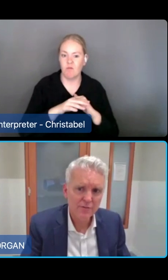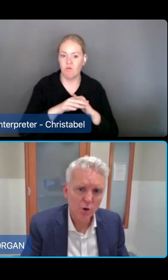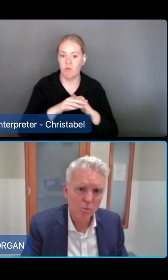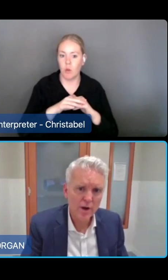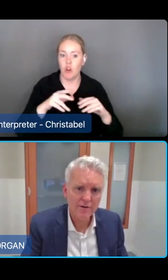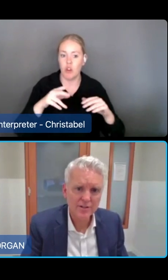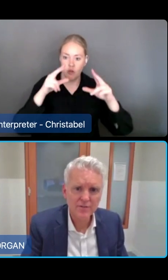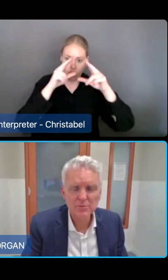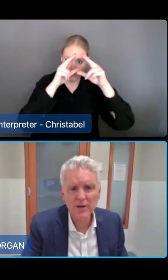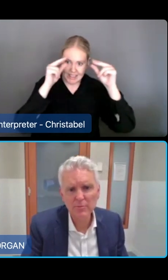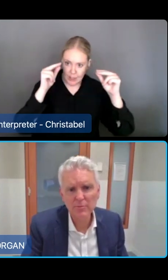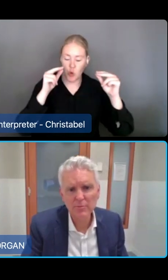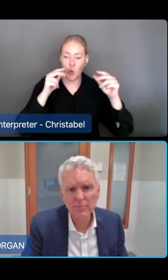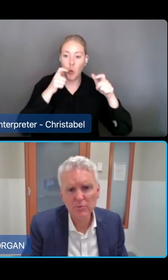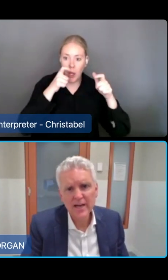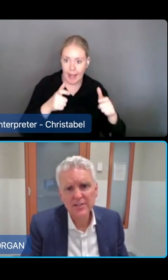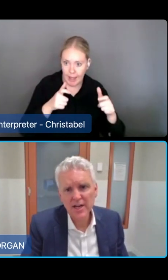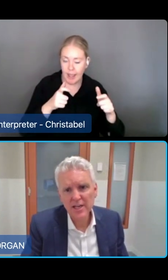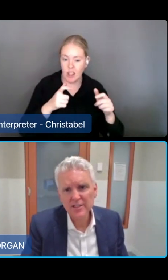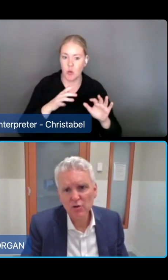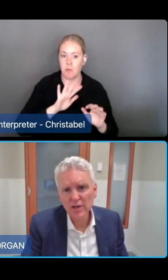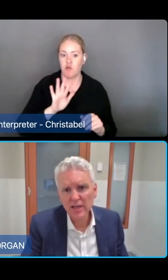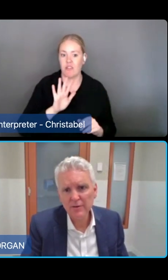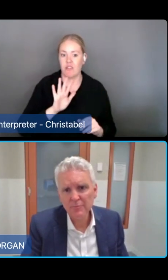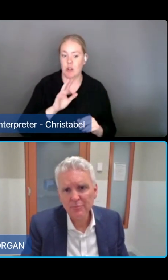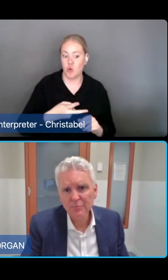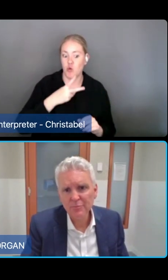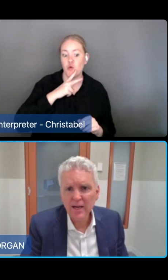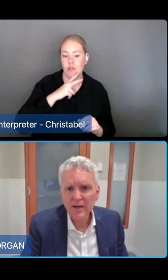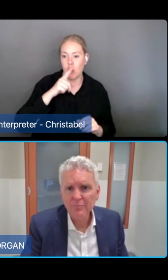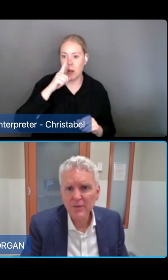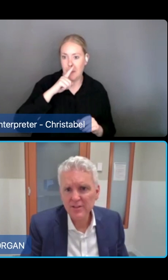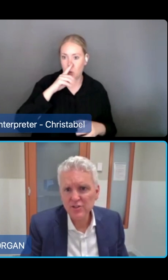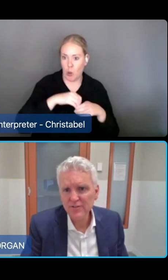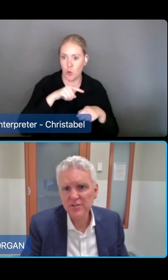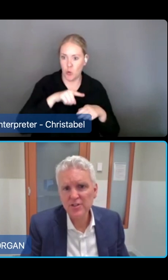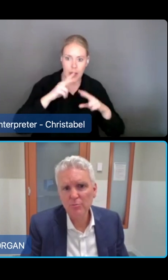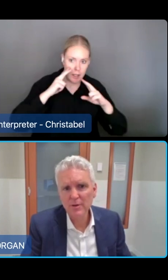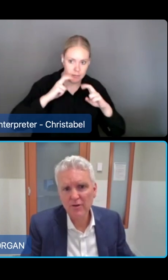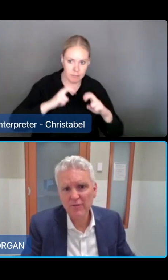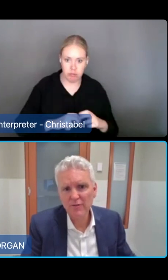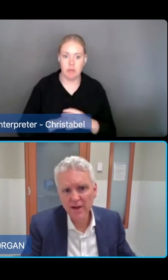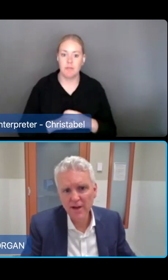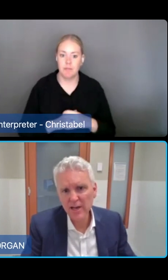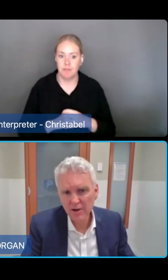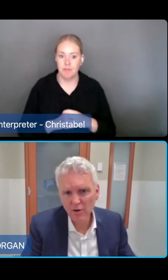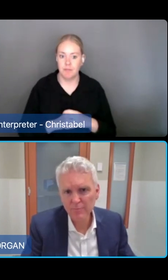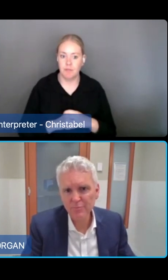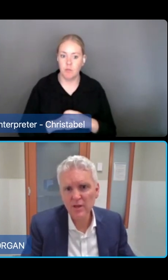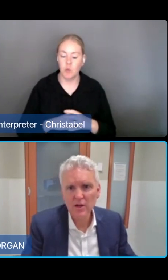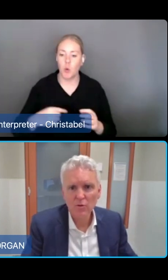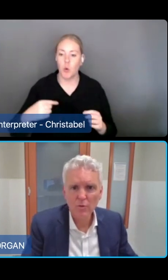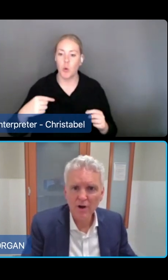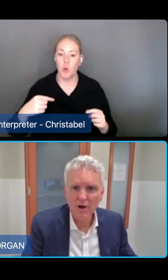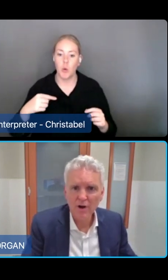and informal carers of these people. And the study is looking at the services that could be provided in home